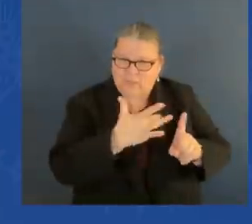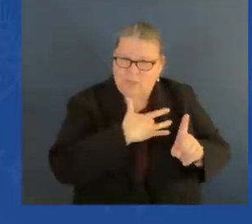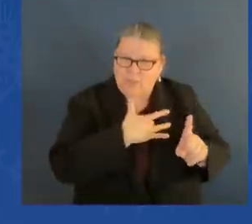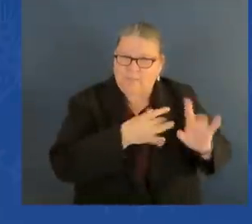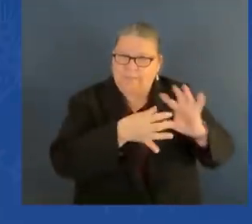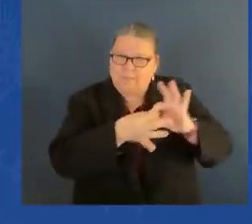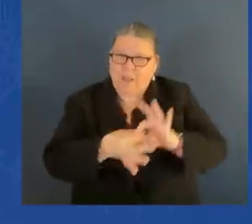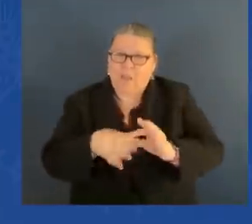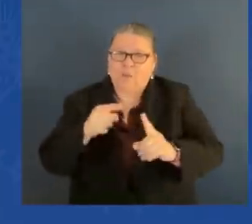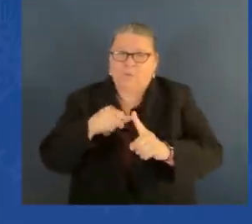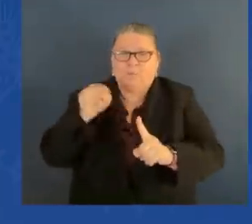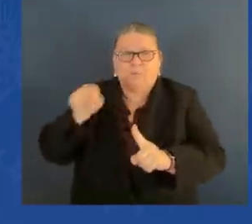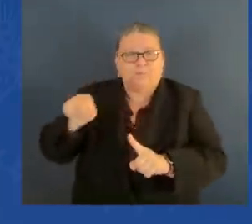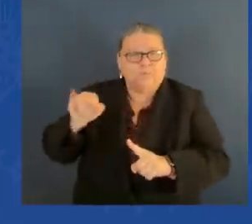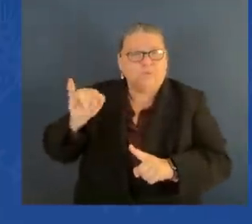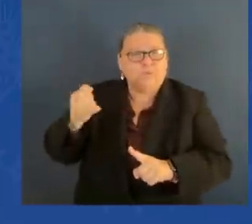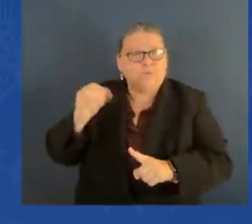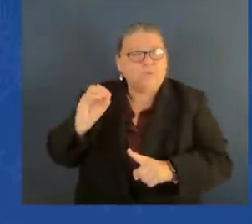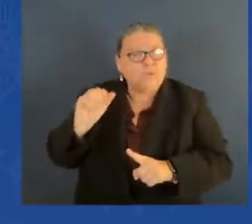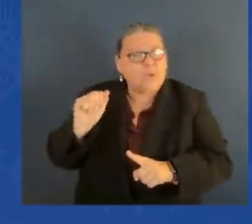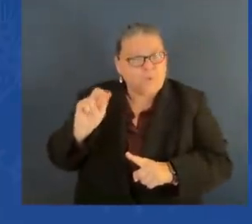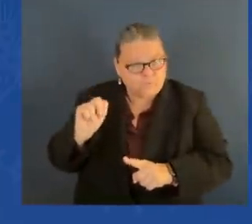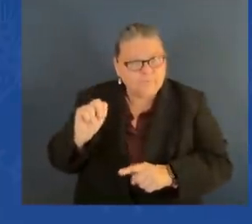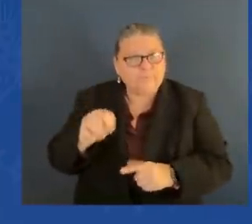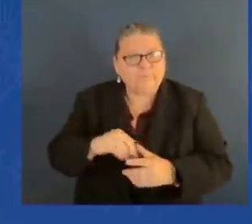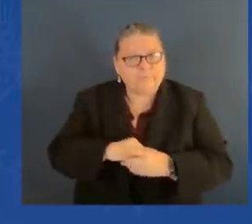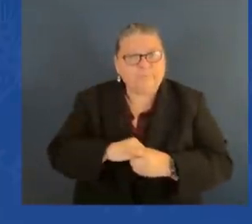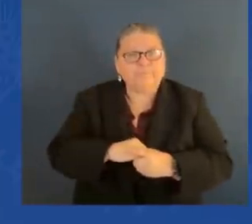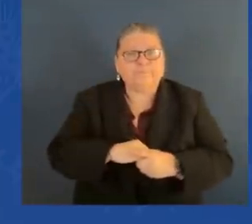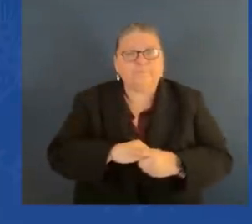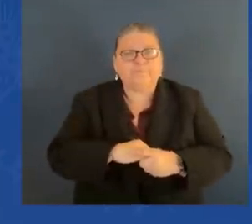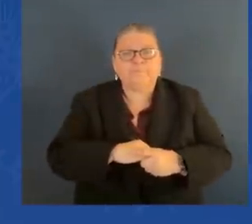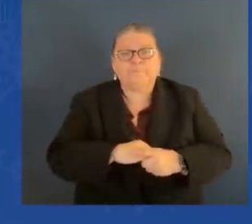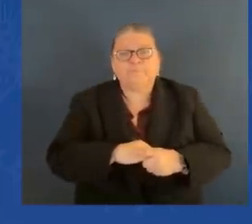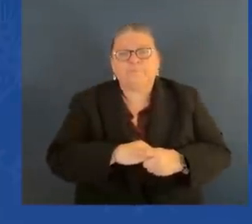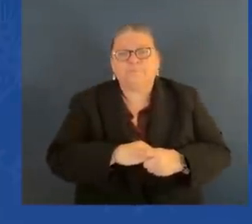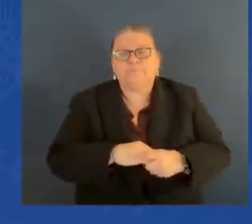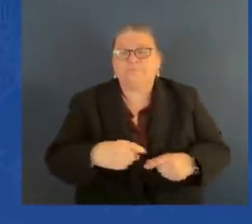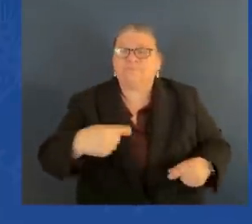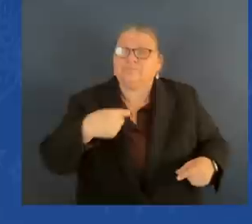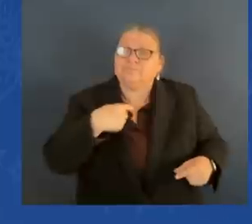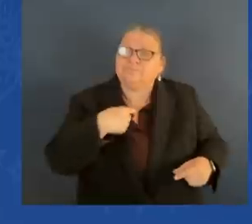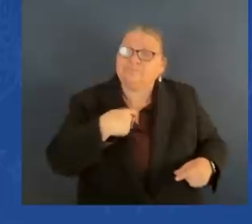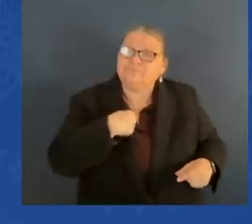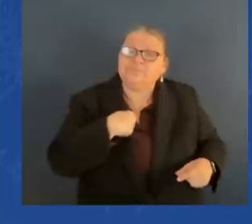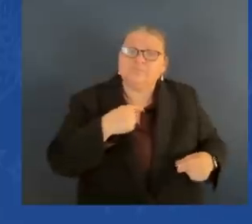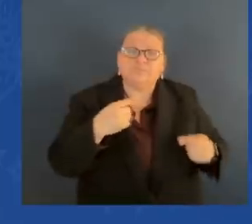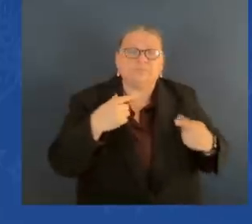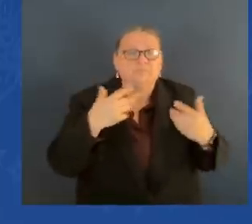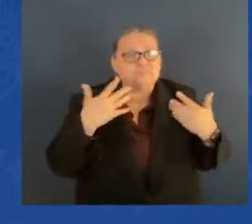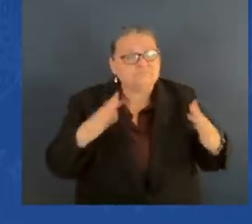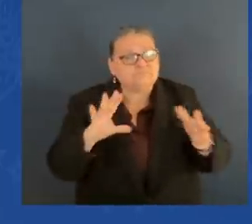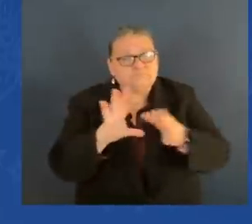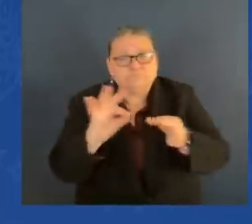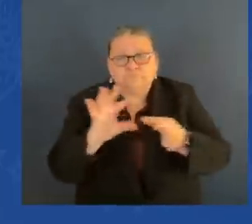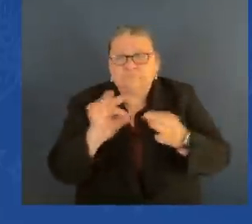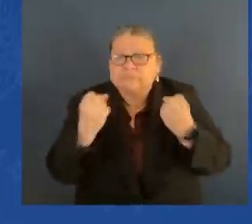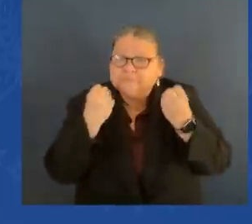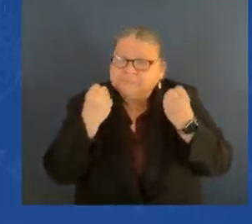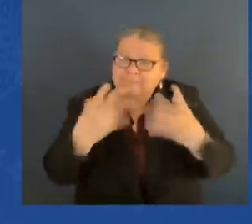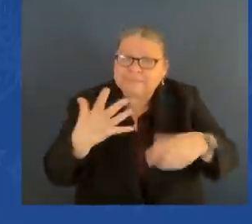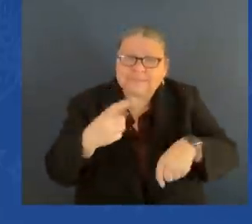As I've said many times, I say to the family, seeing your mom and dad together